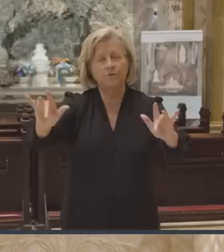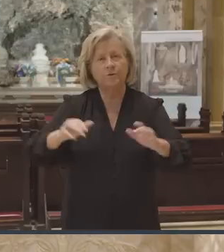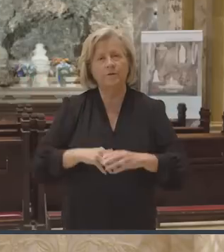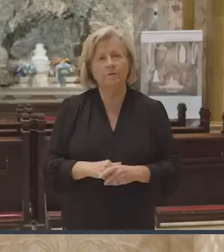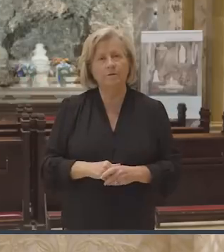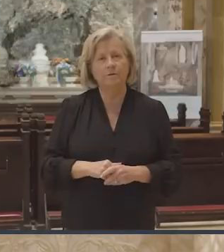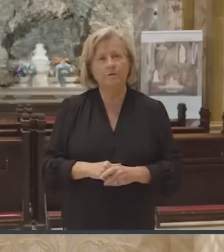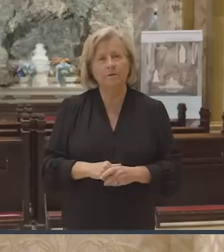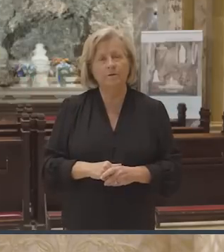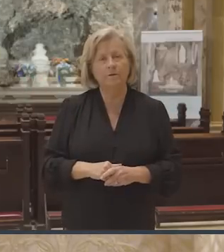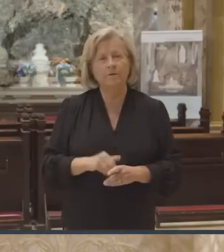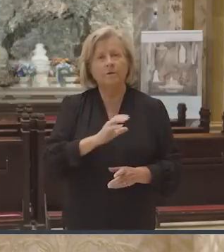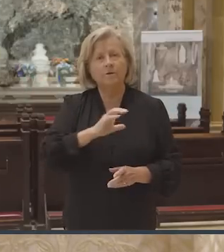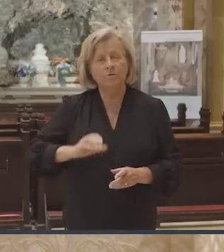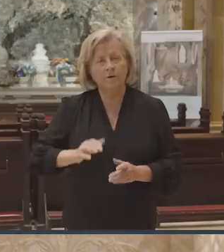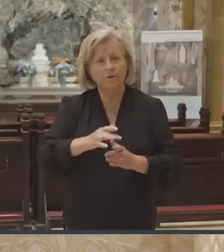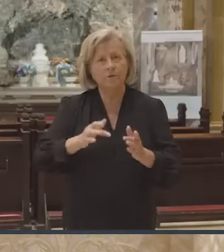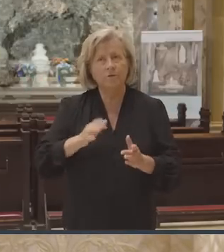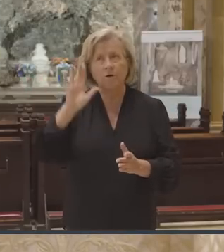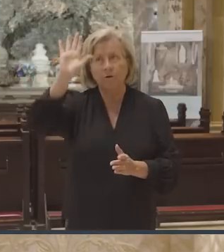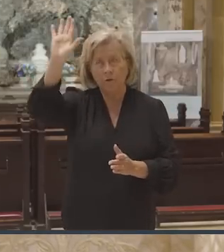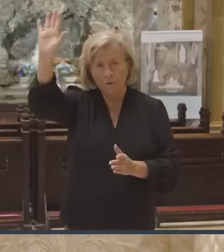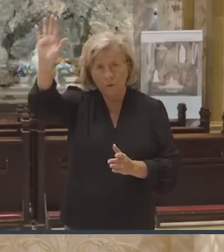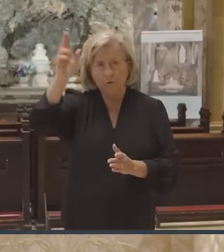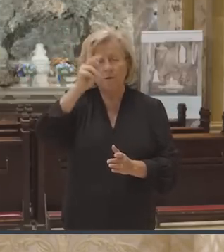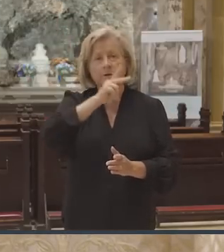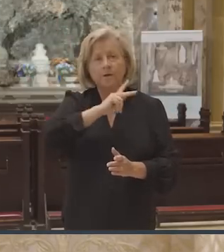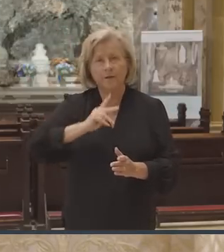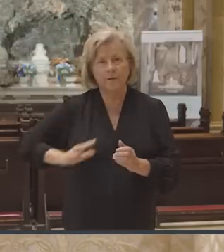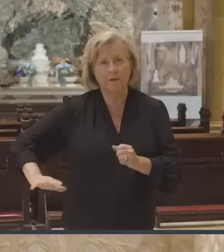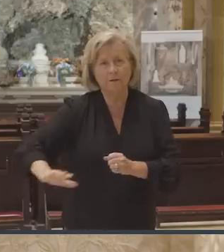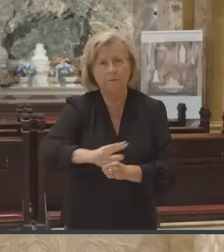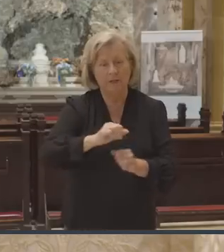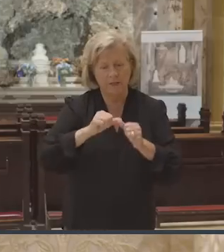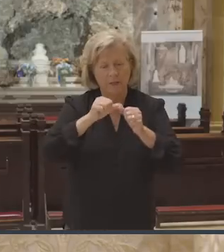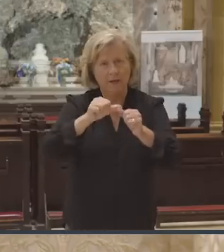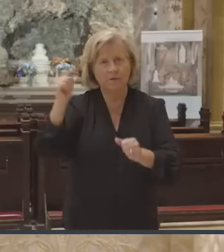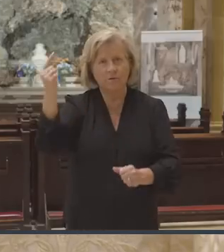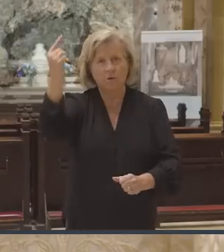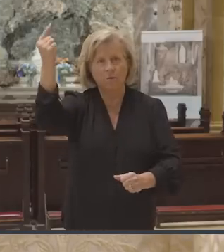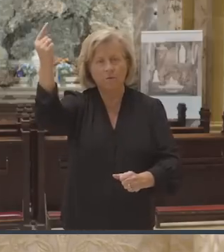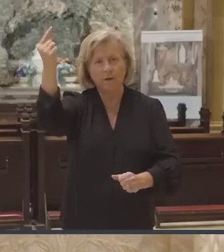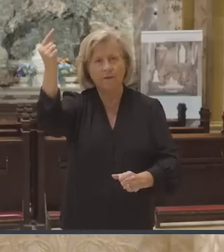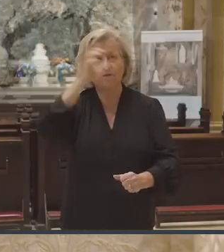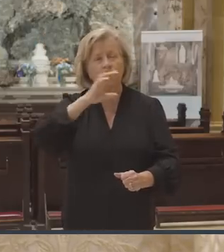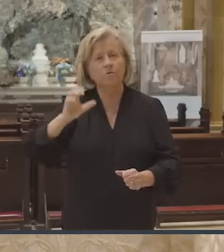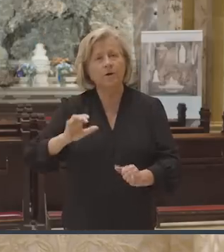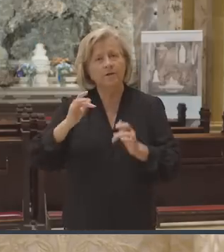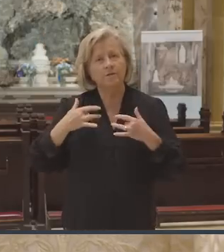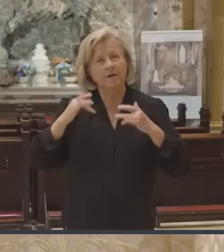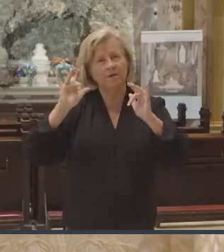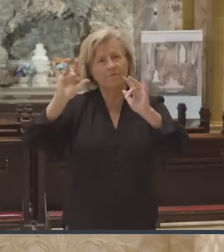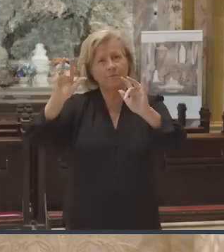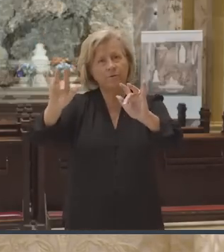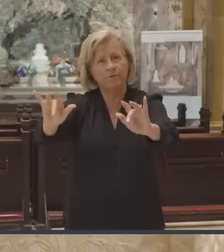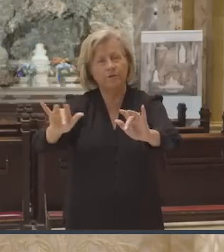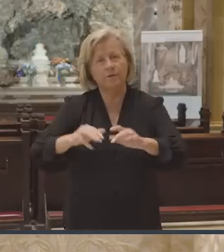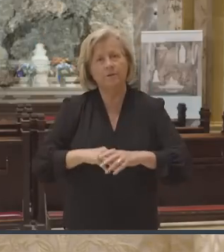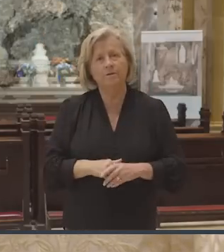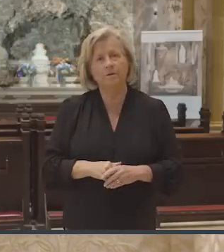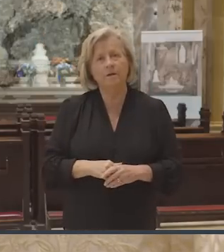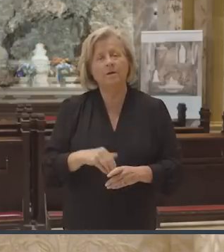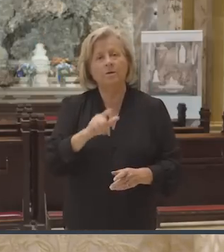mercy. Christ Jesus, your kingdom lasts forever. Christ, have mercy. Christ, have mercy.